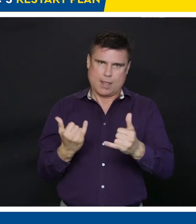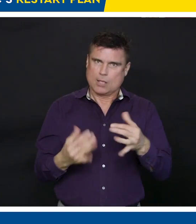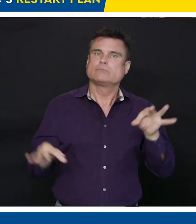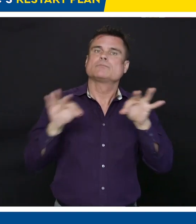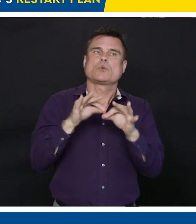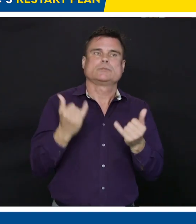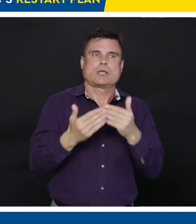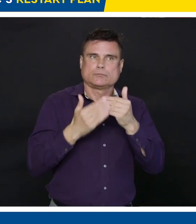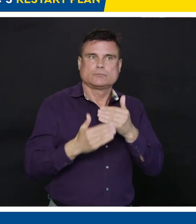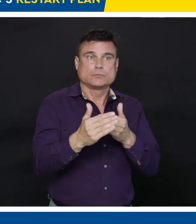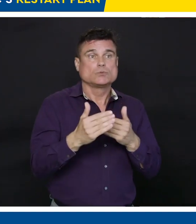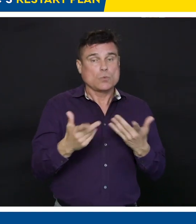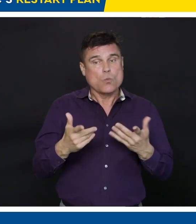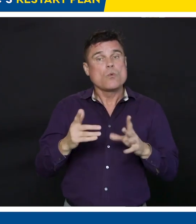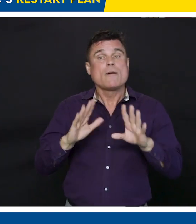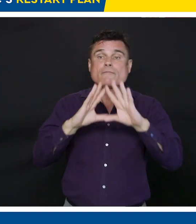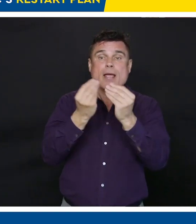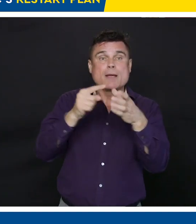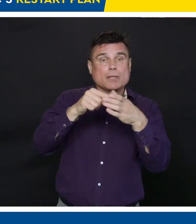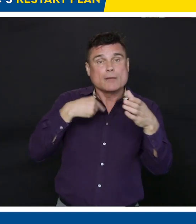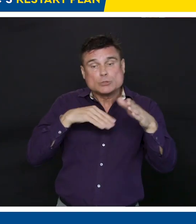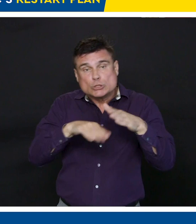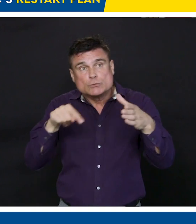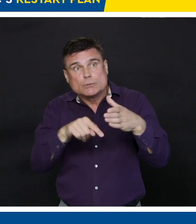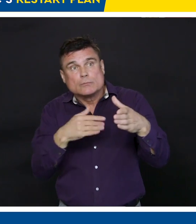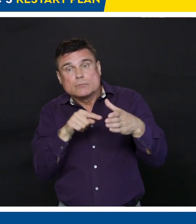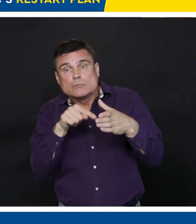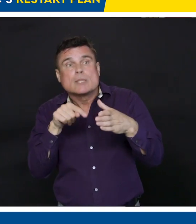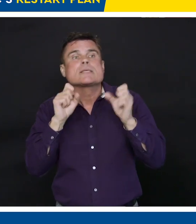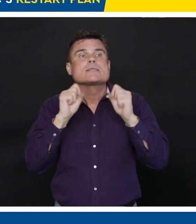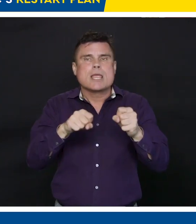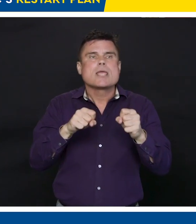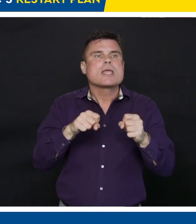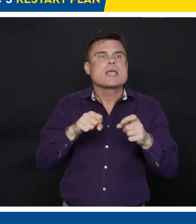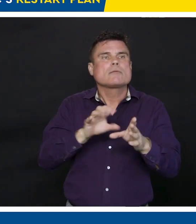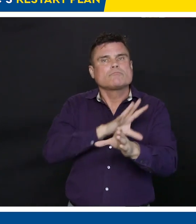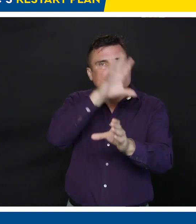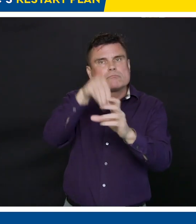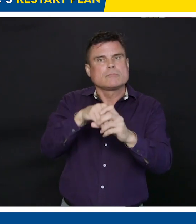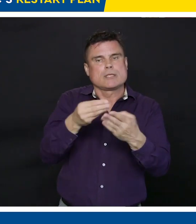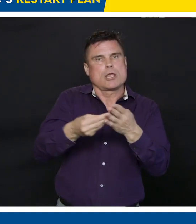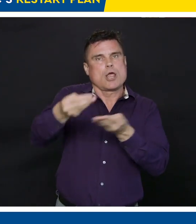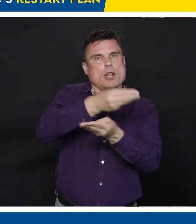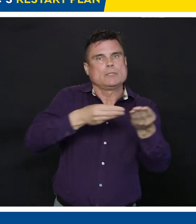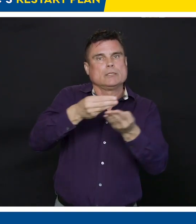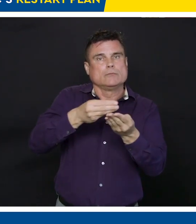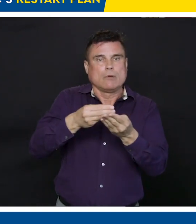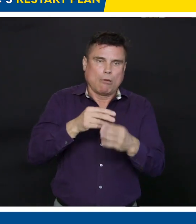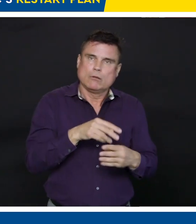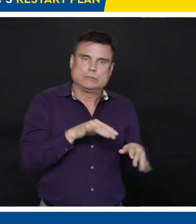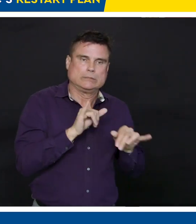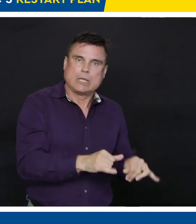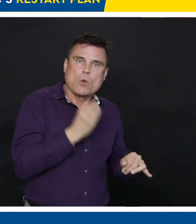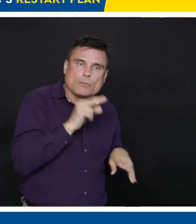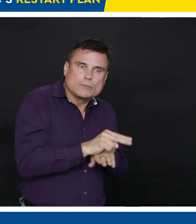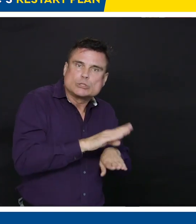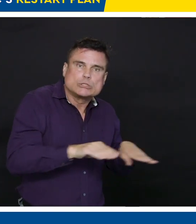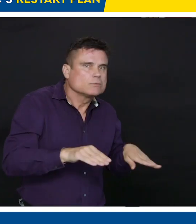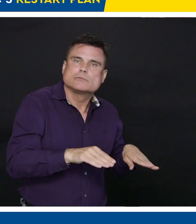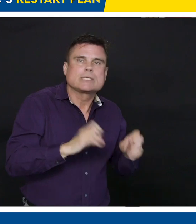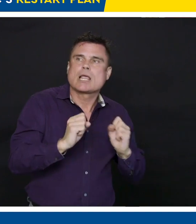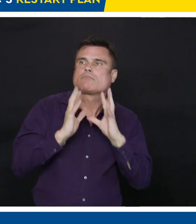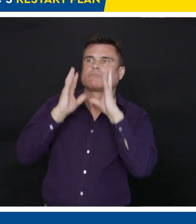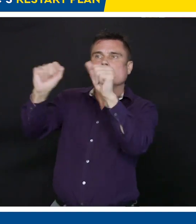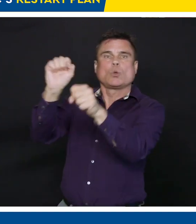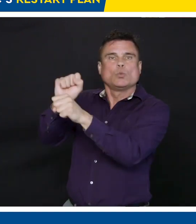restricted in their access to the economy because of lack of child care. So we've been doing what we can to build up a very robust system